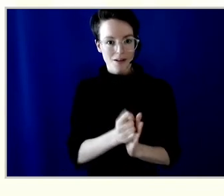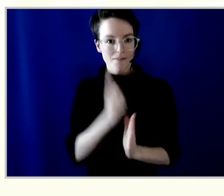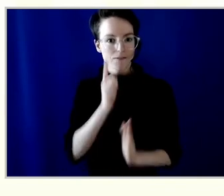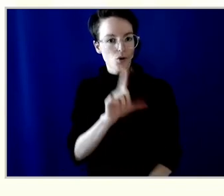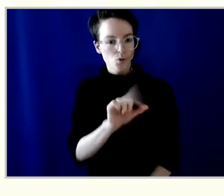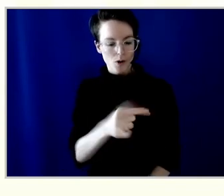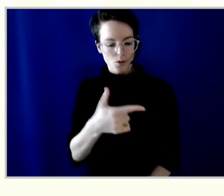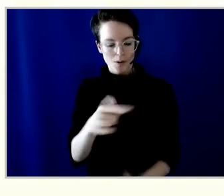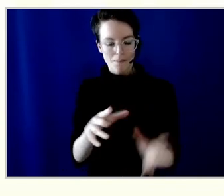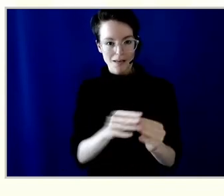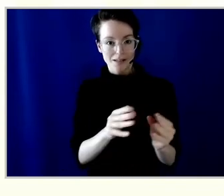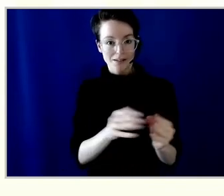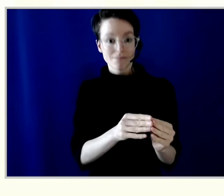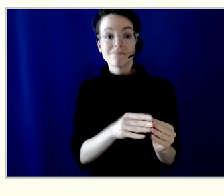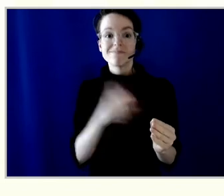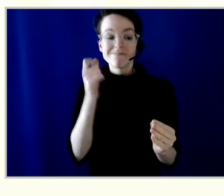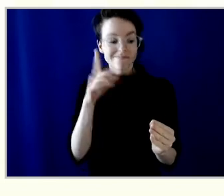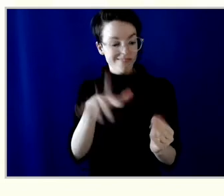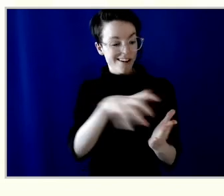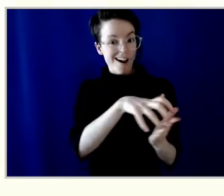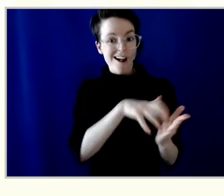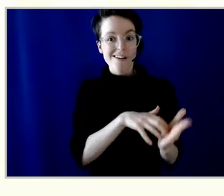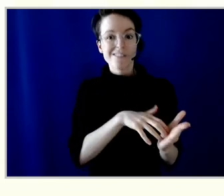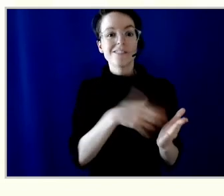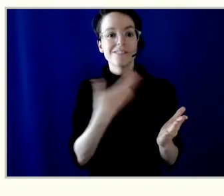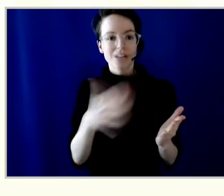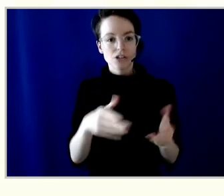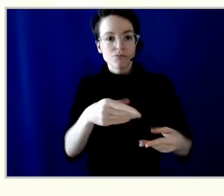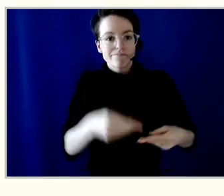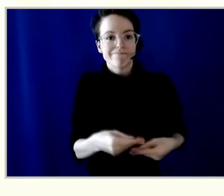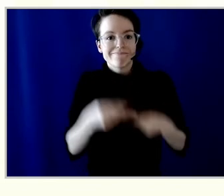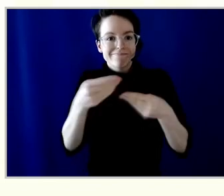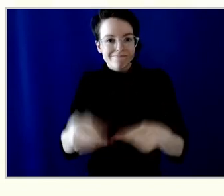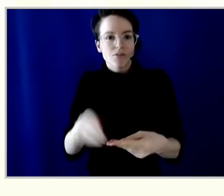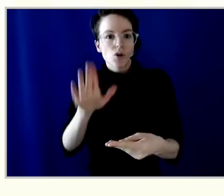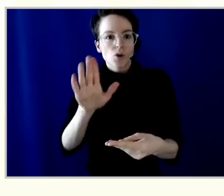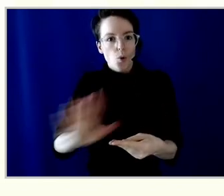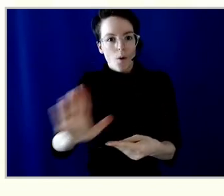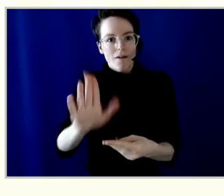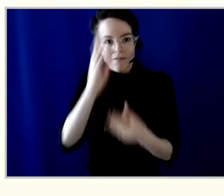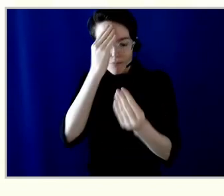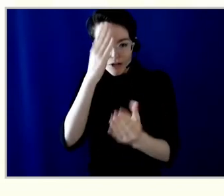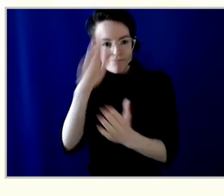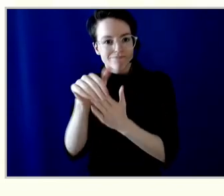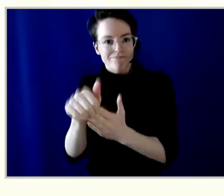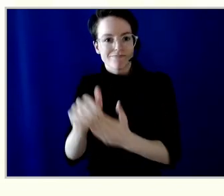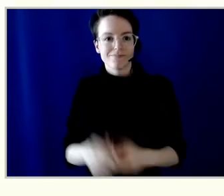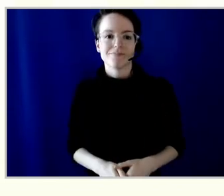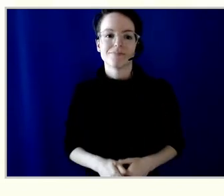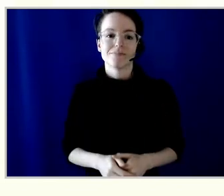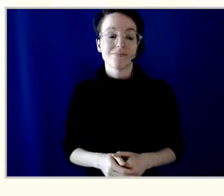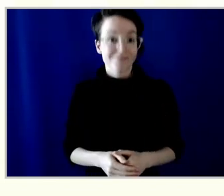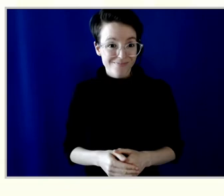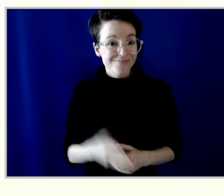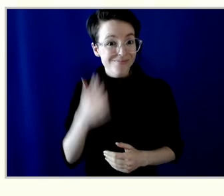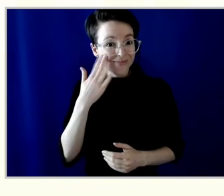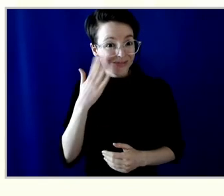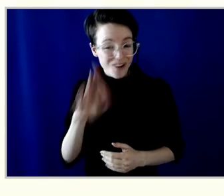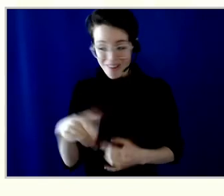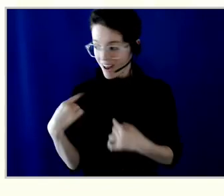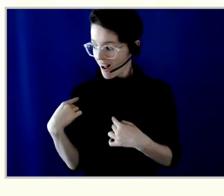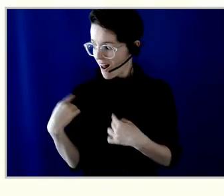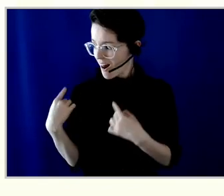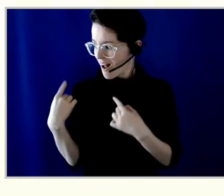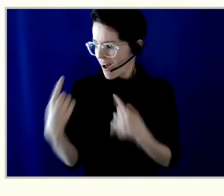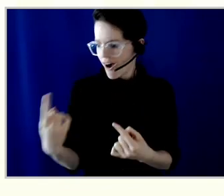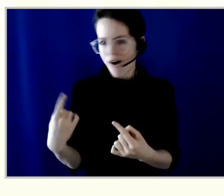also been included in the annual general meeting package. One of the traditions of our annual general meetings has been to recognize those of